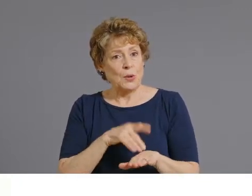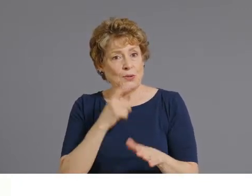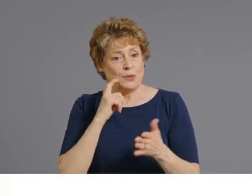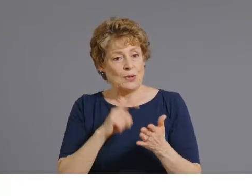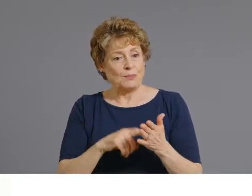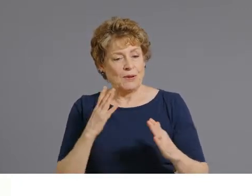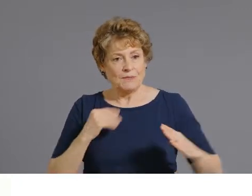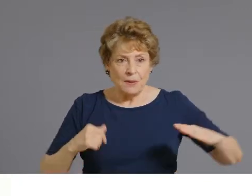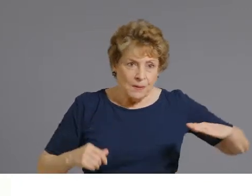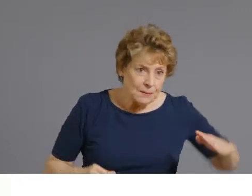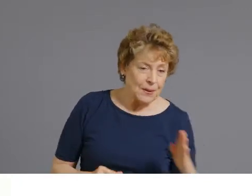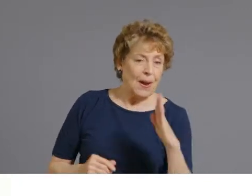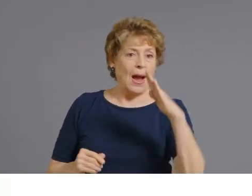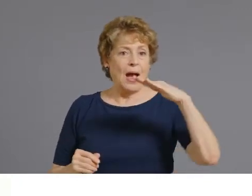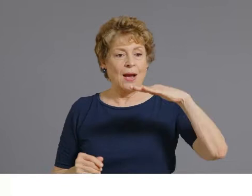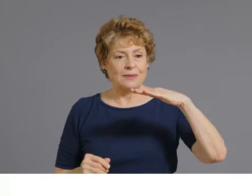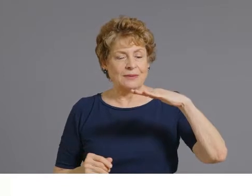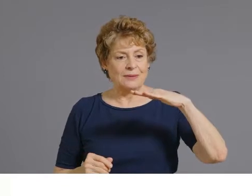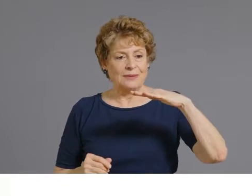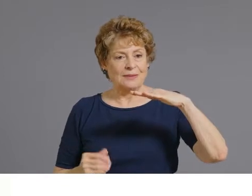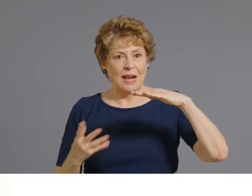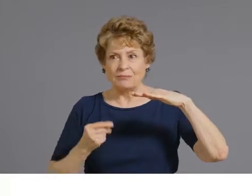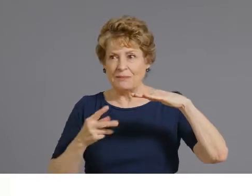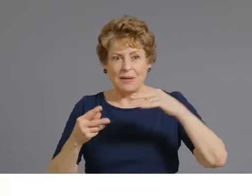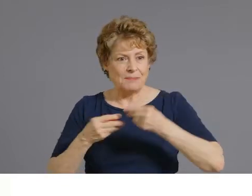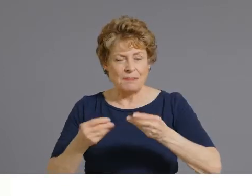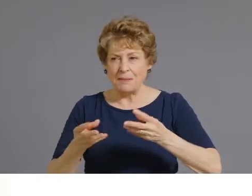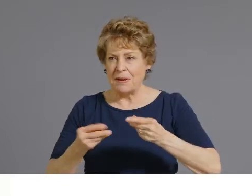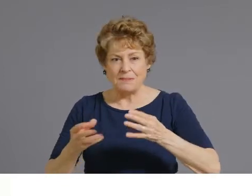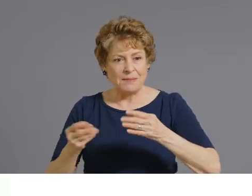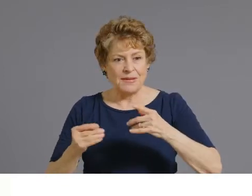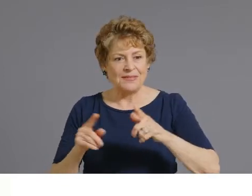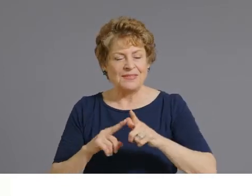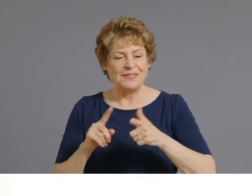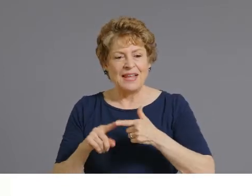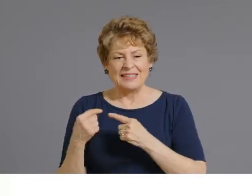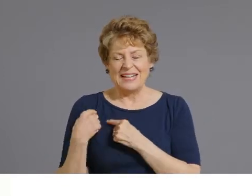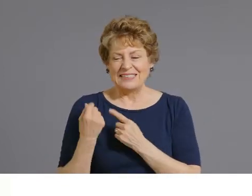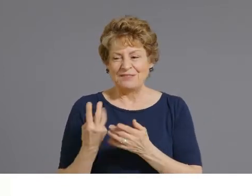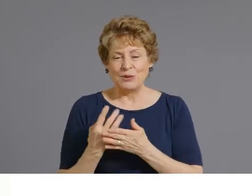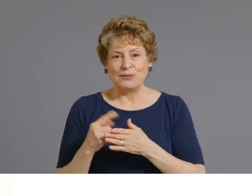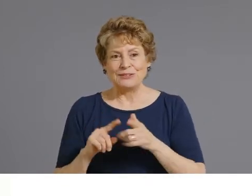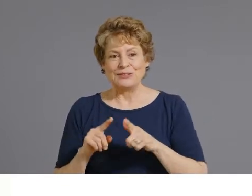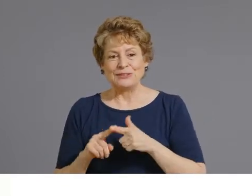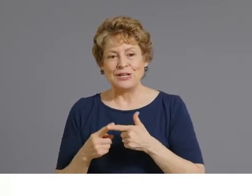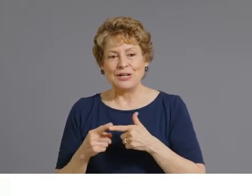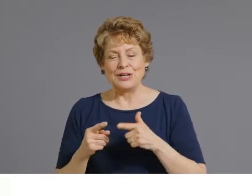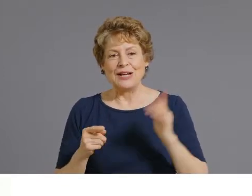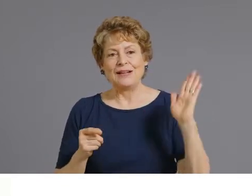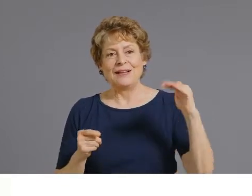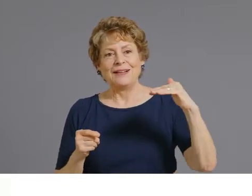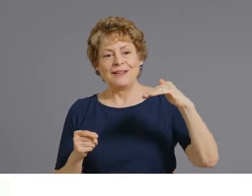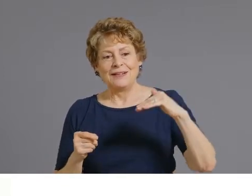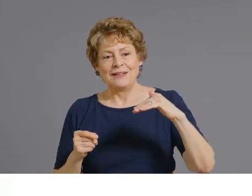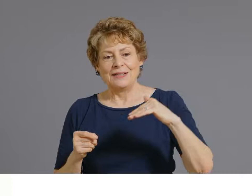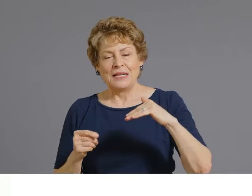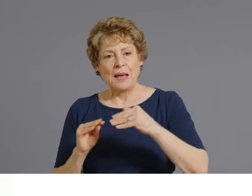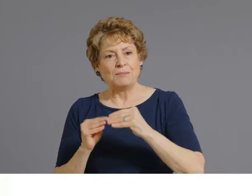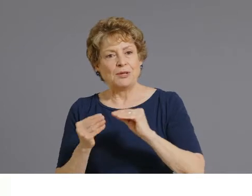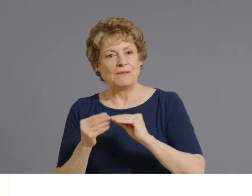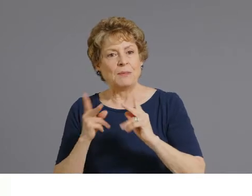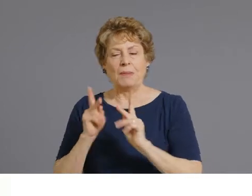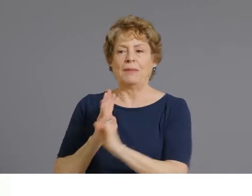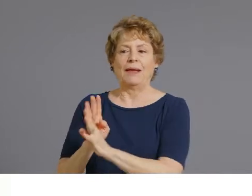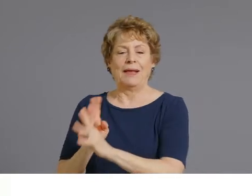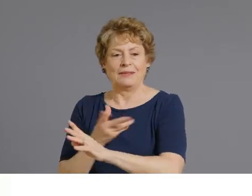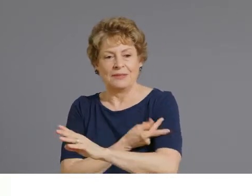increased vaccination. You can see over the last few weeks, we're seeing a significant decline in the vaccines administered. A lot